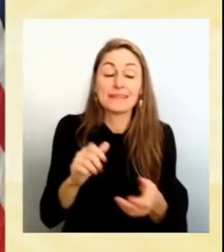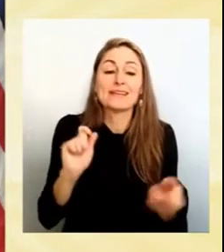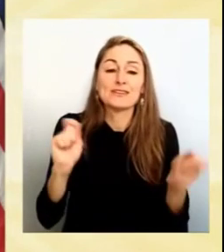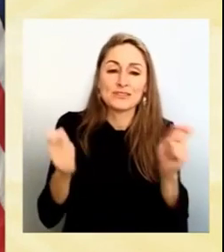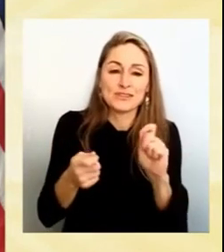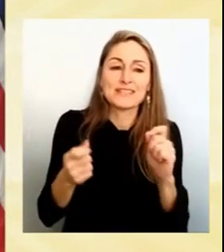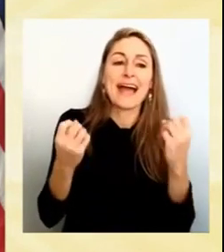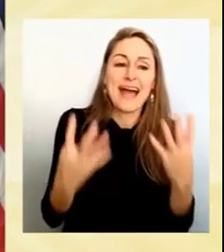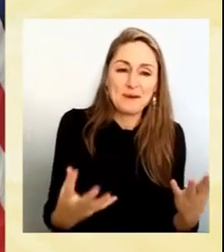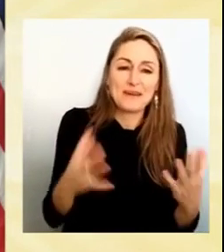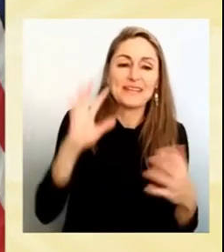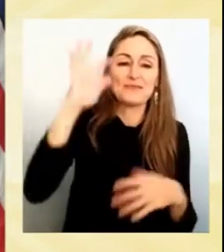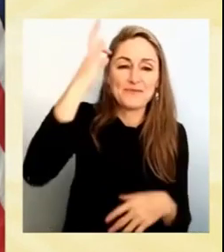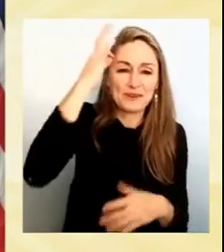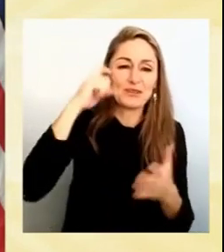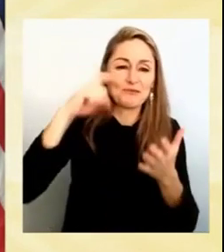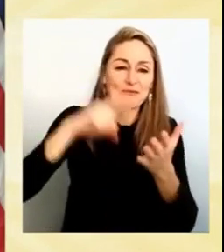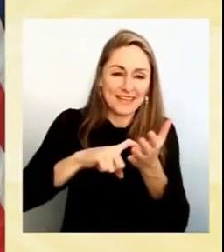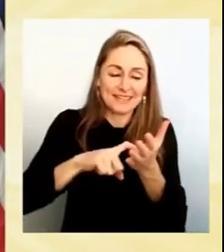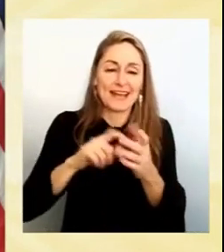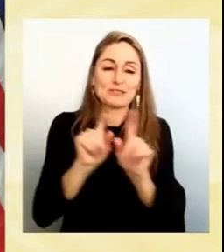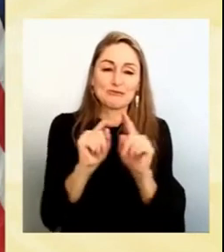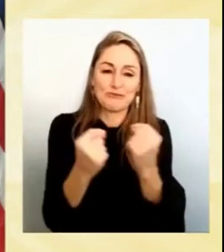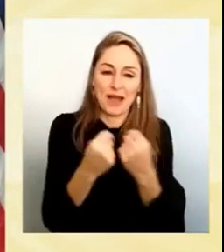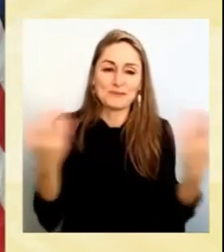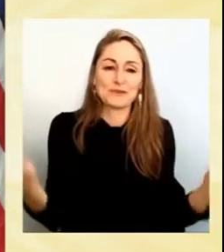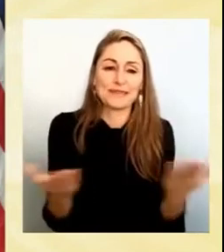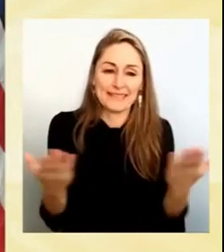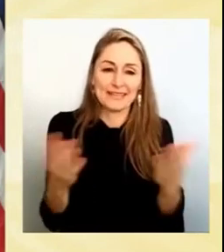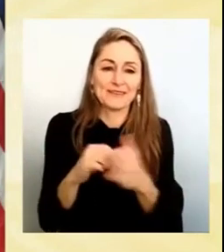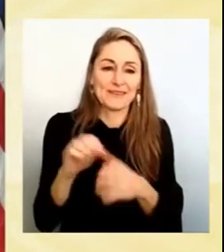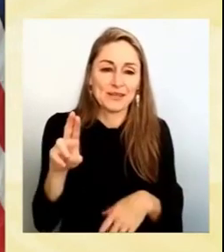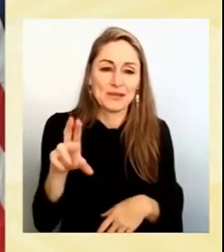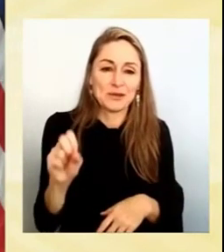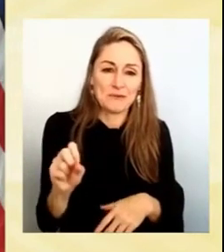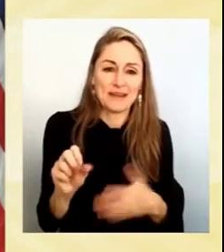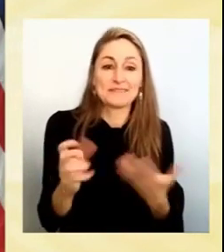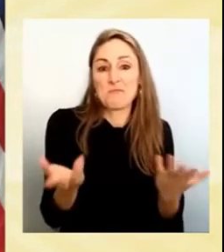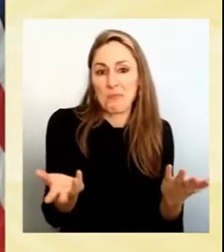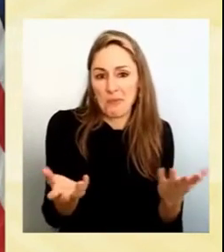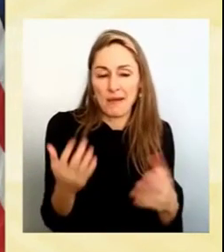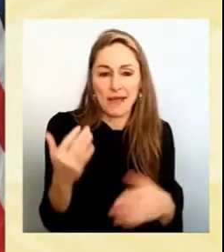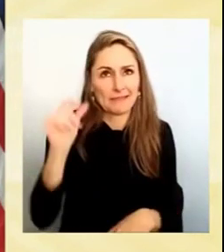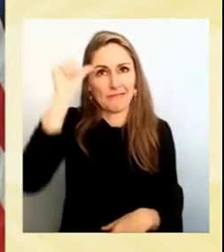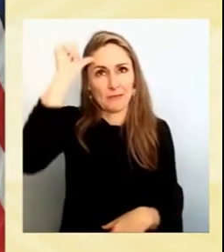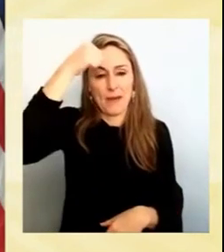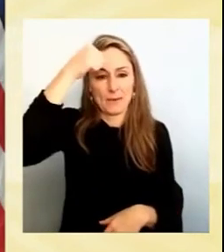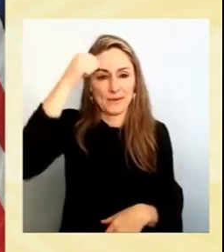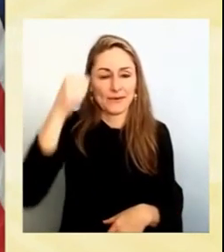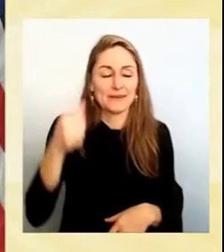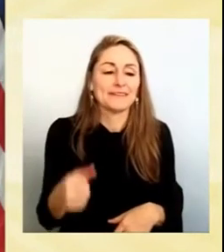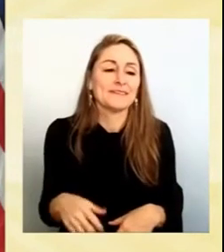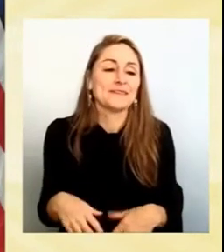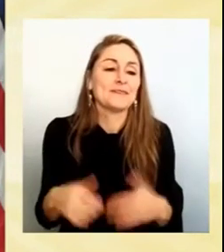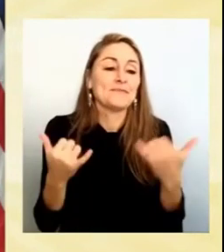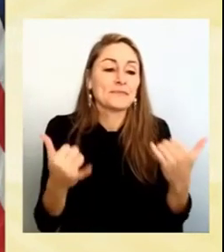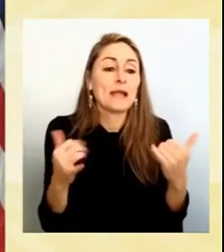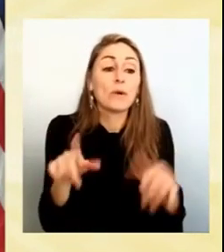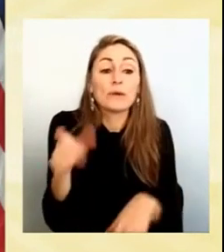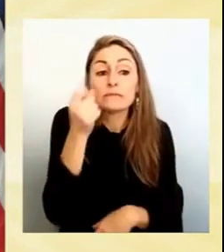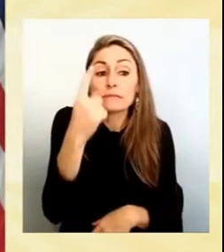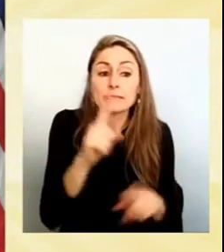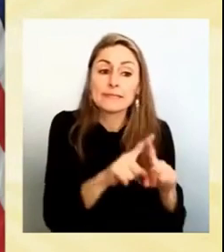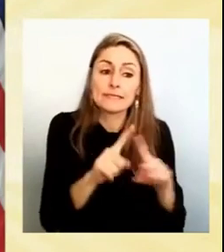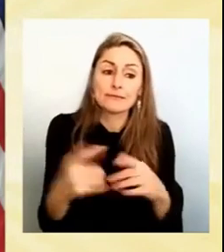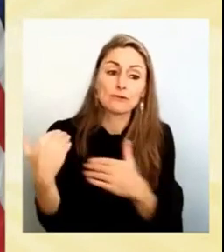tribes in the United States. And now arriving in this role with an understanding of the responsibilities and the